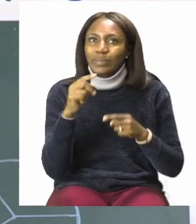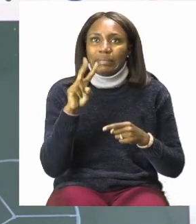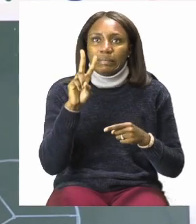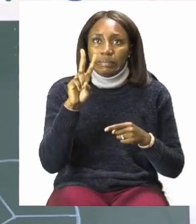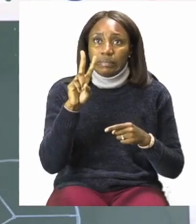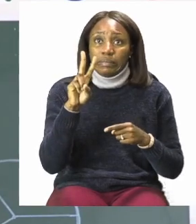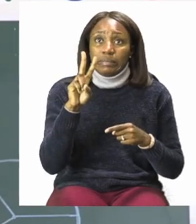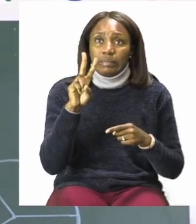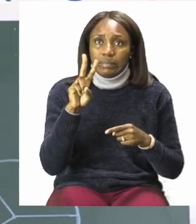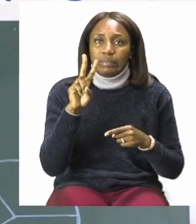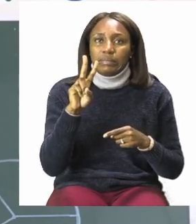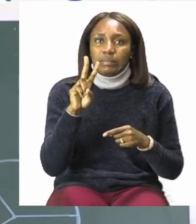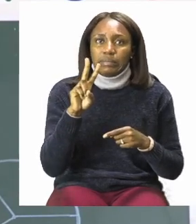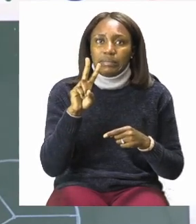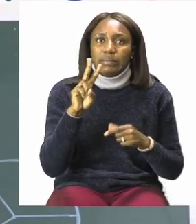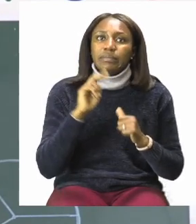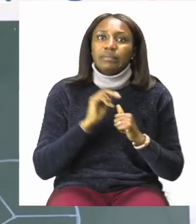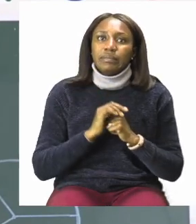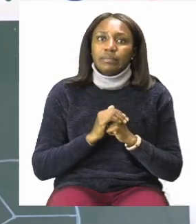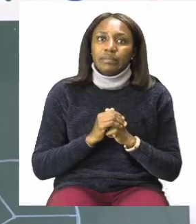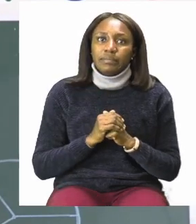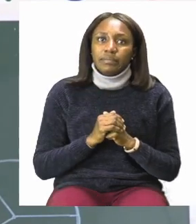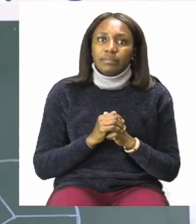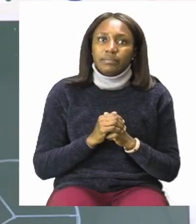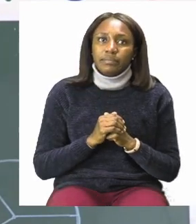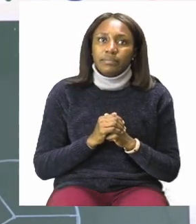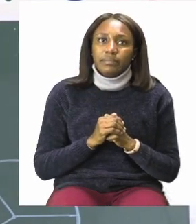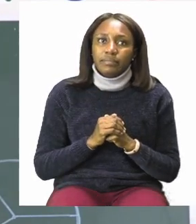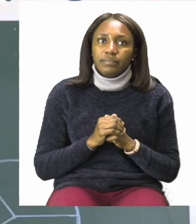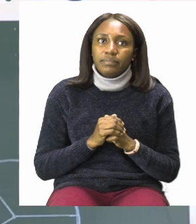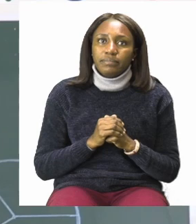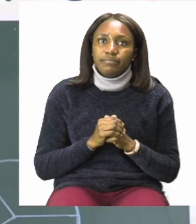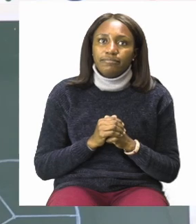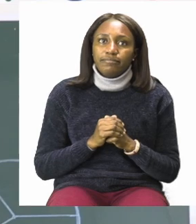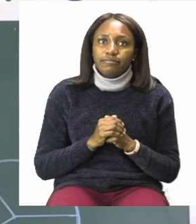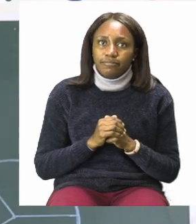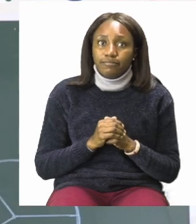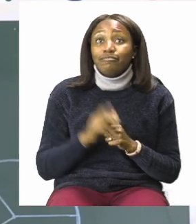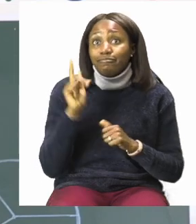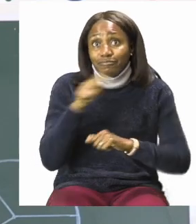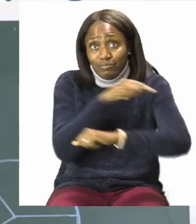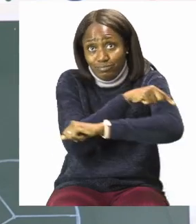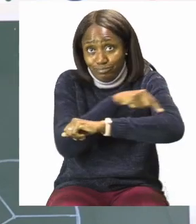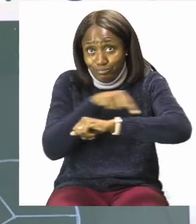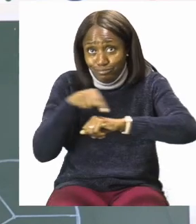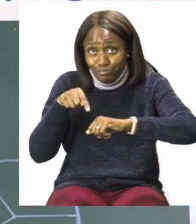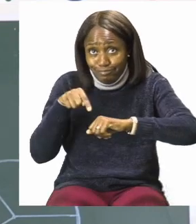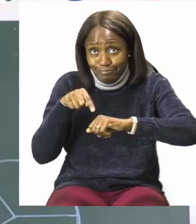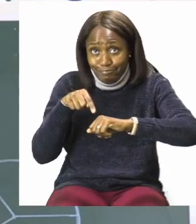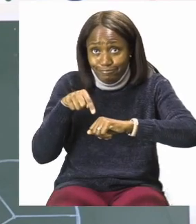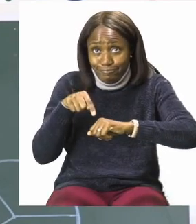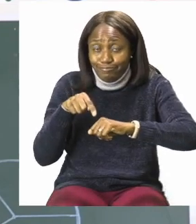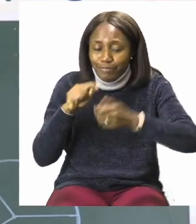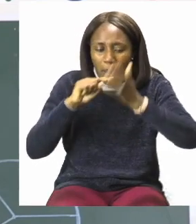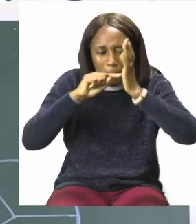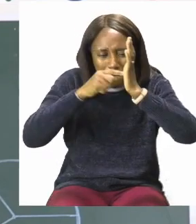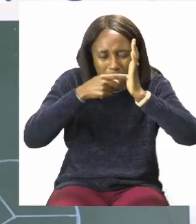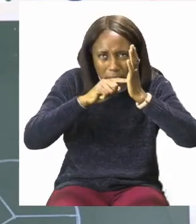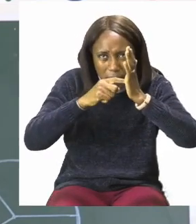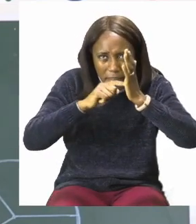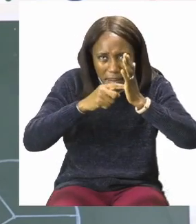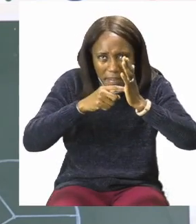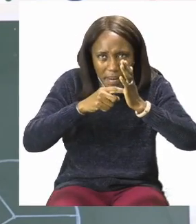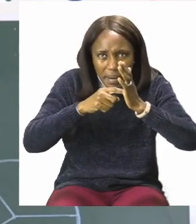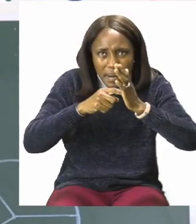two pieces to make them half. So again we start by drawing a dot in the middle of our